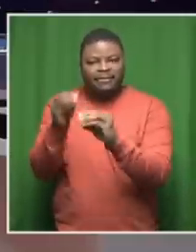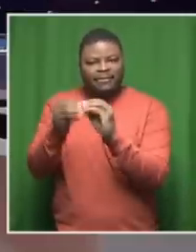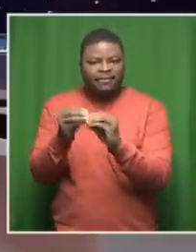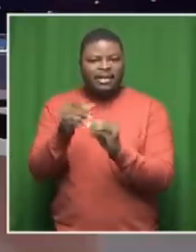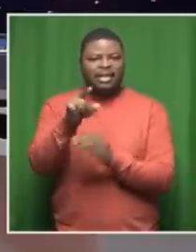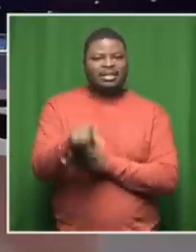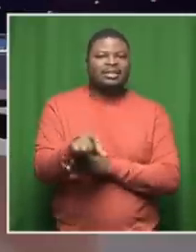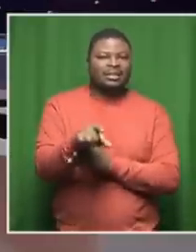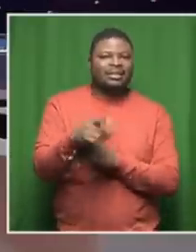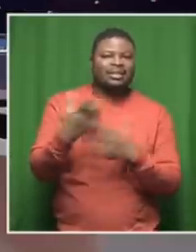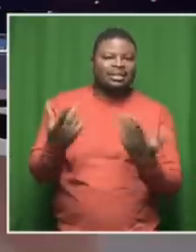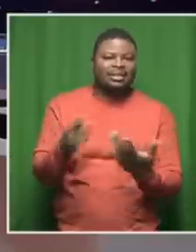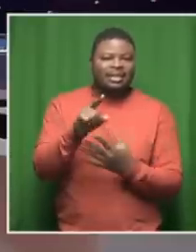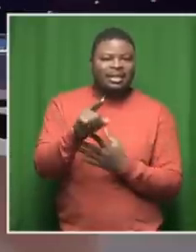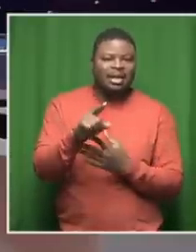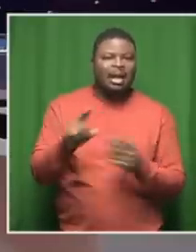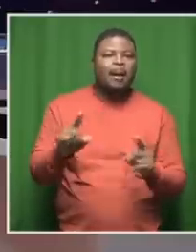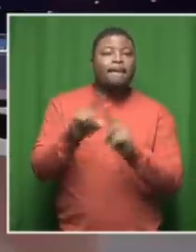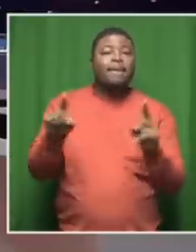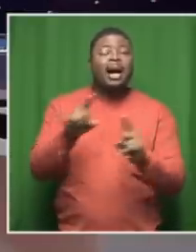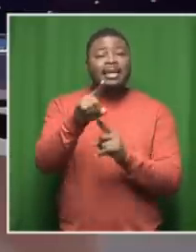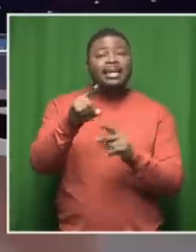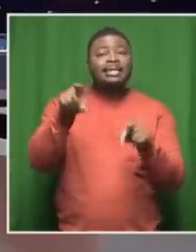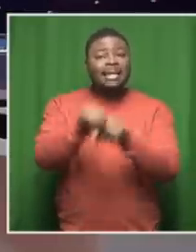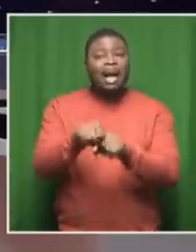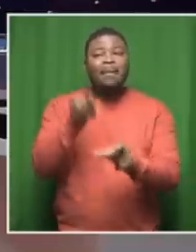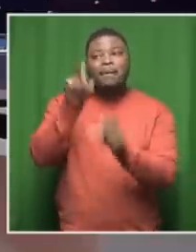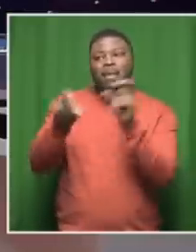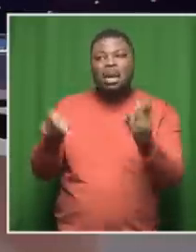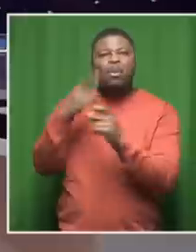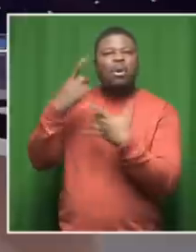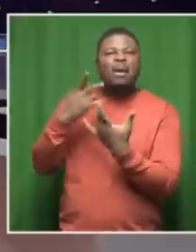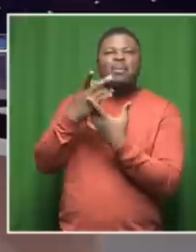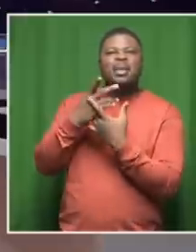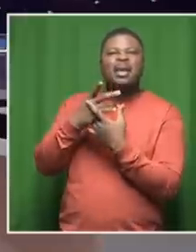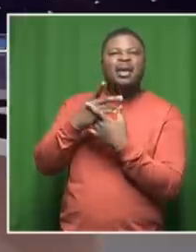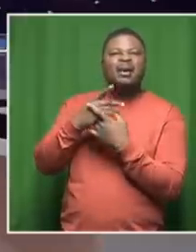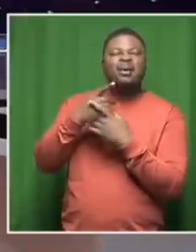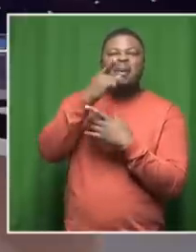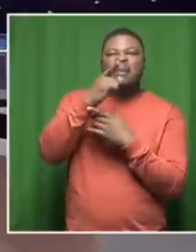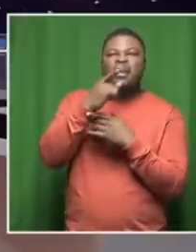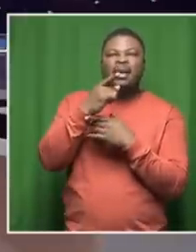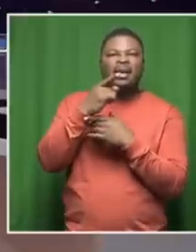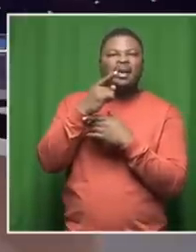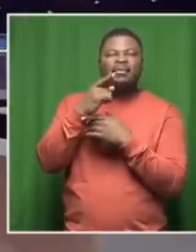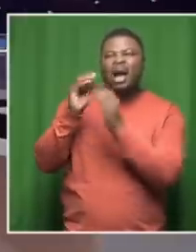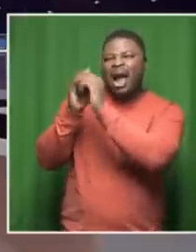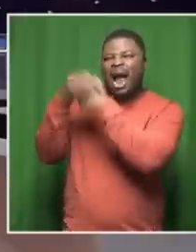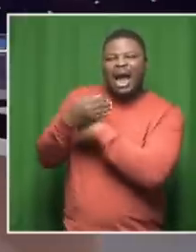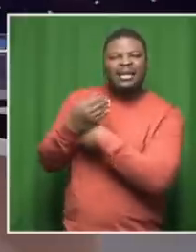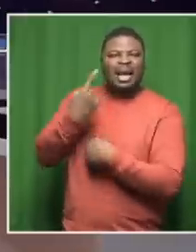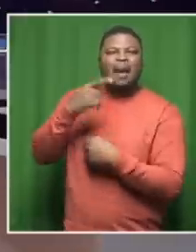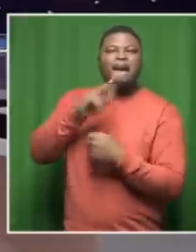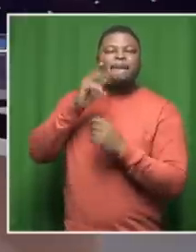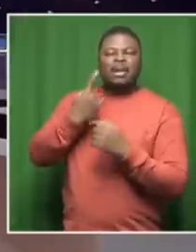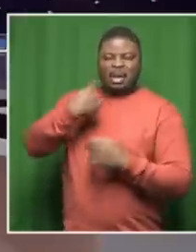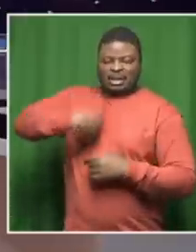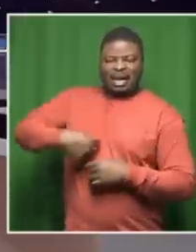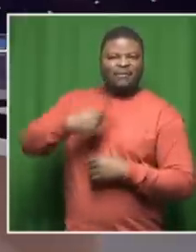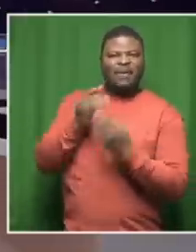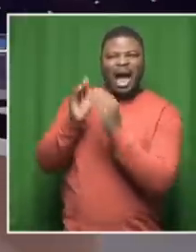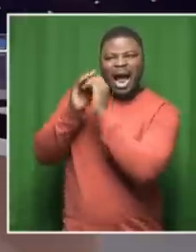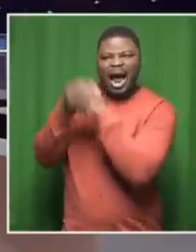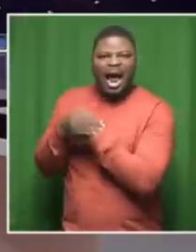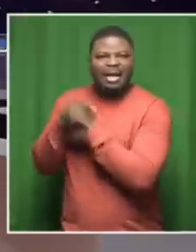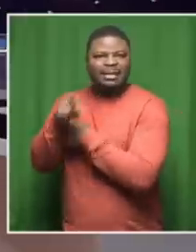anonymity because twitter has become quite a toxic space and part of the reason why it is so toxic is because people can